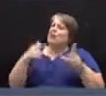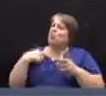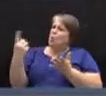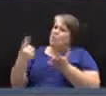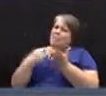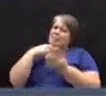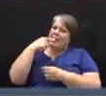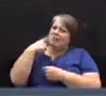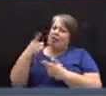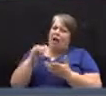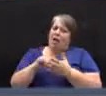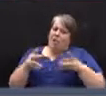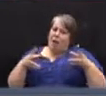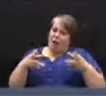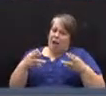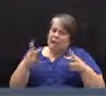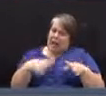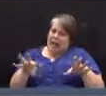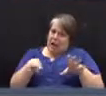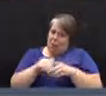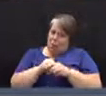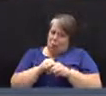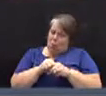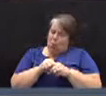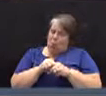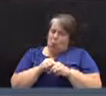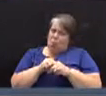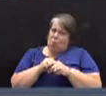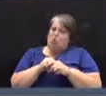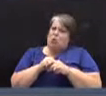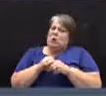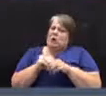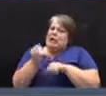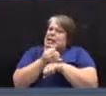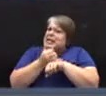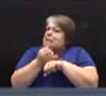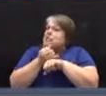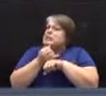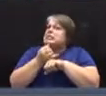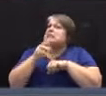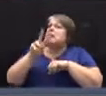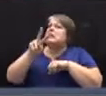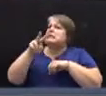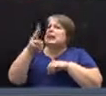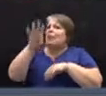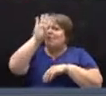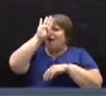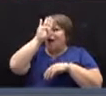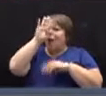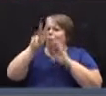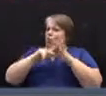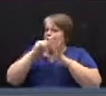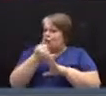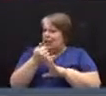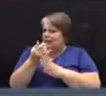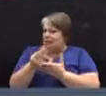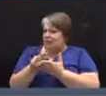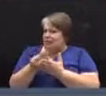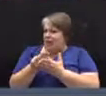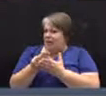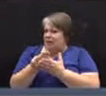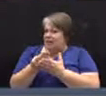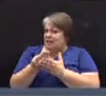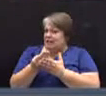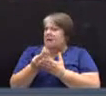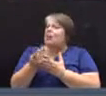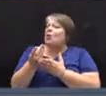cuts include the anticipated interest on the 2nd Police Fire Project bond. What